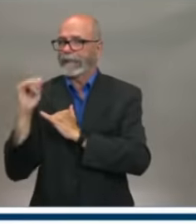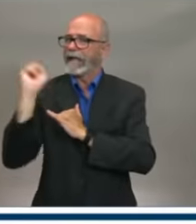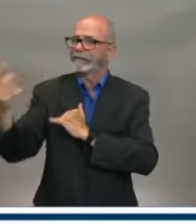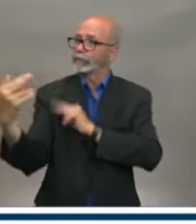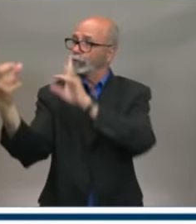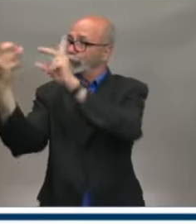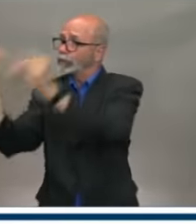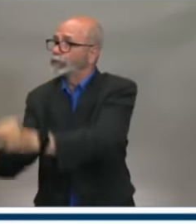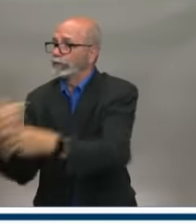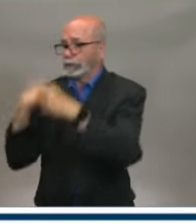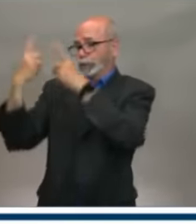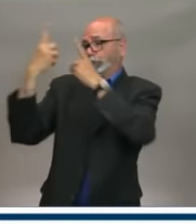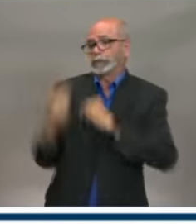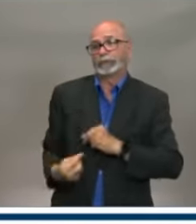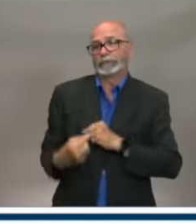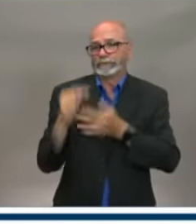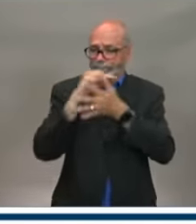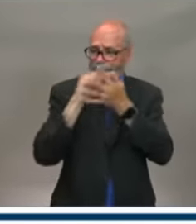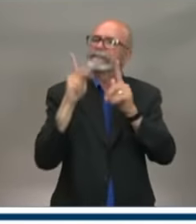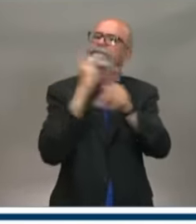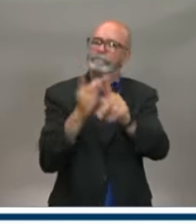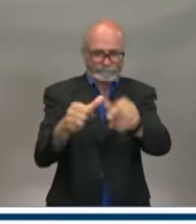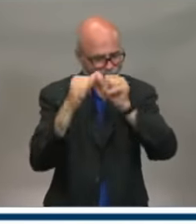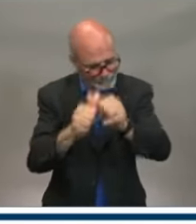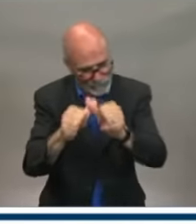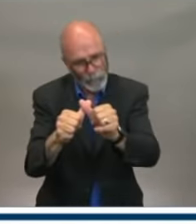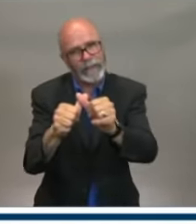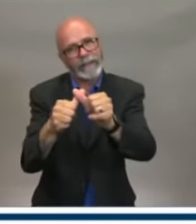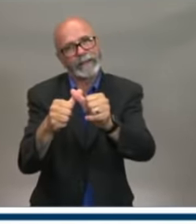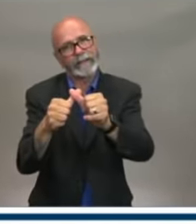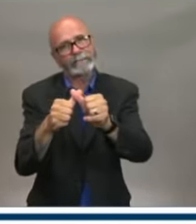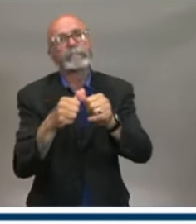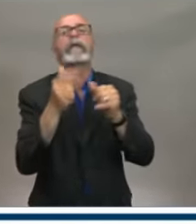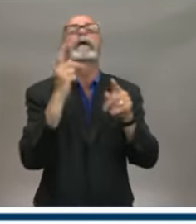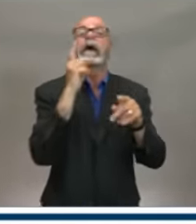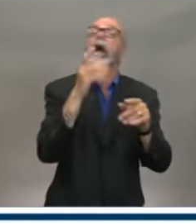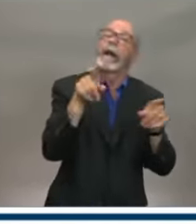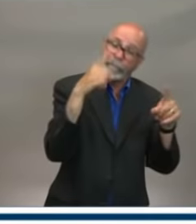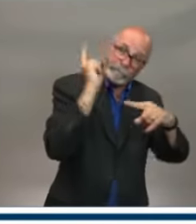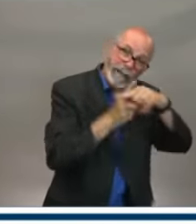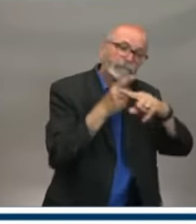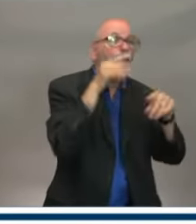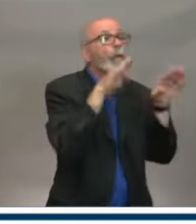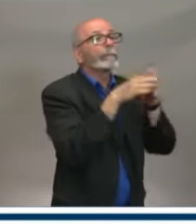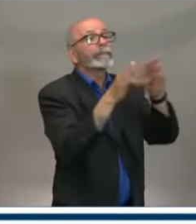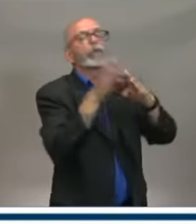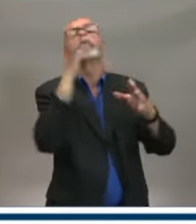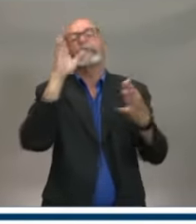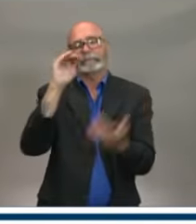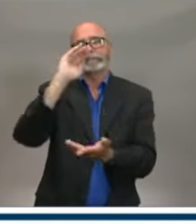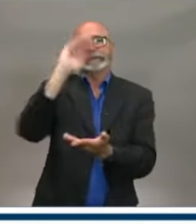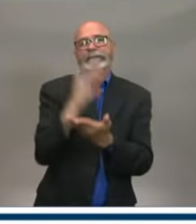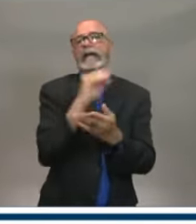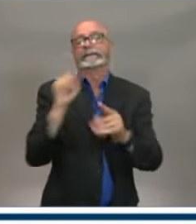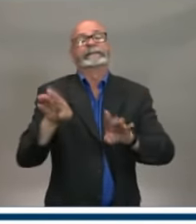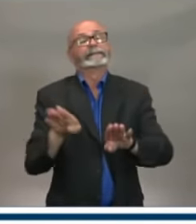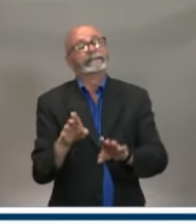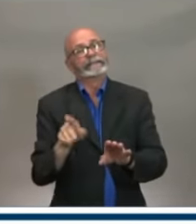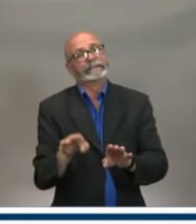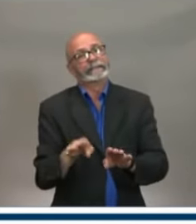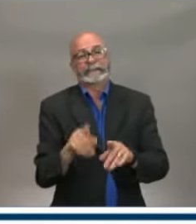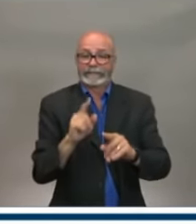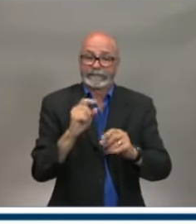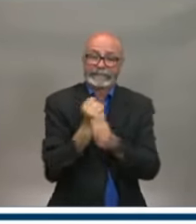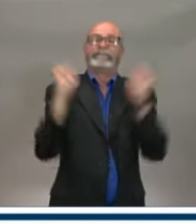collective effort which will allow us to reopen safely. Our new normal does mean modifications for all of us in how we live,